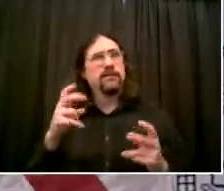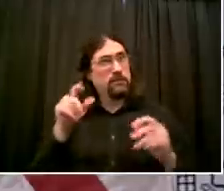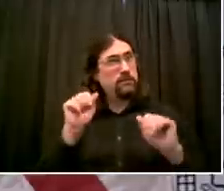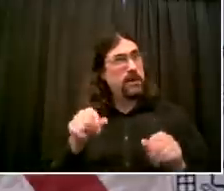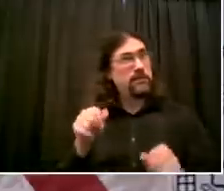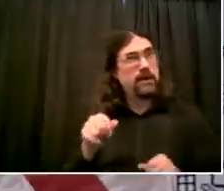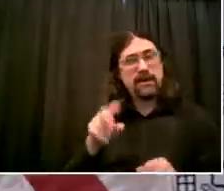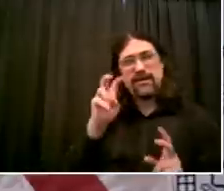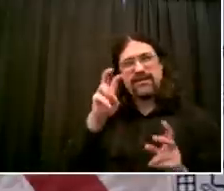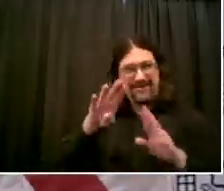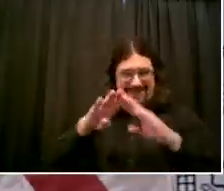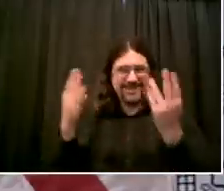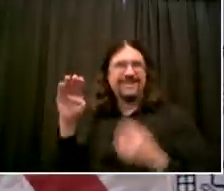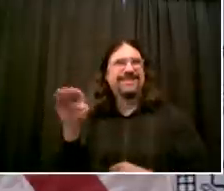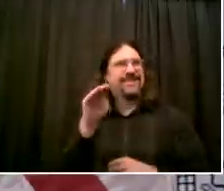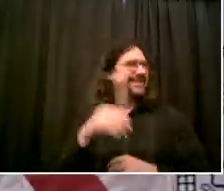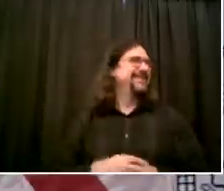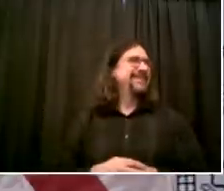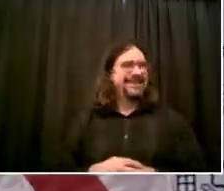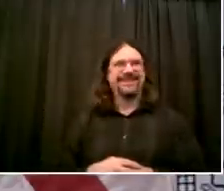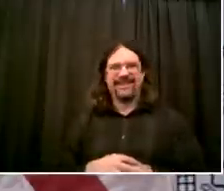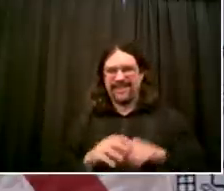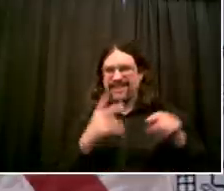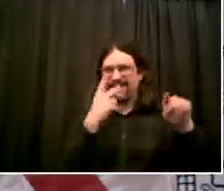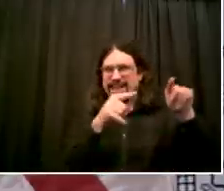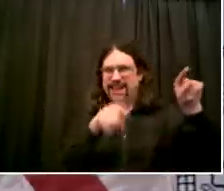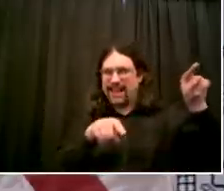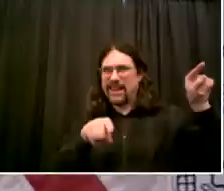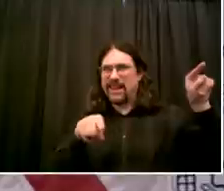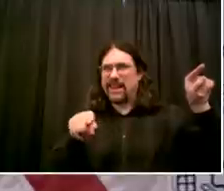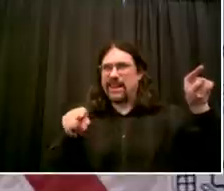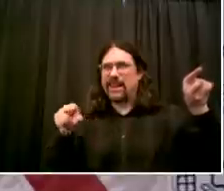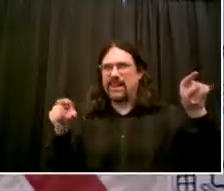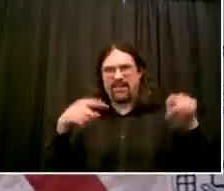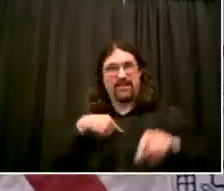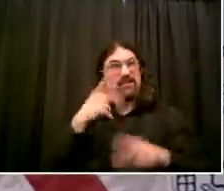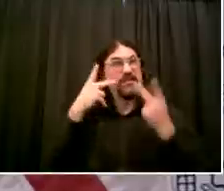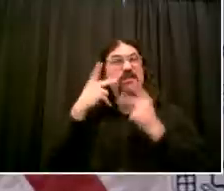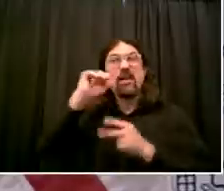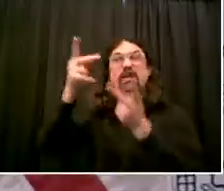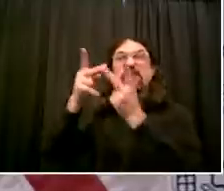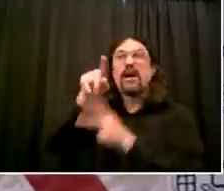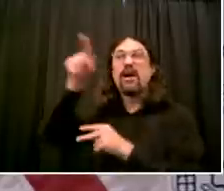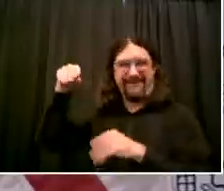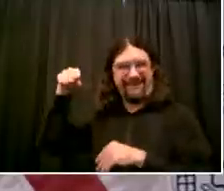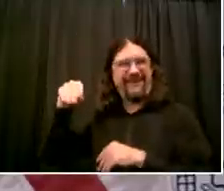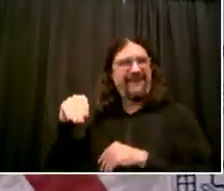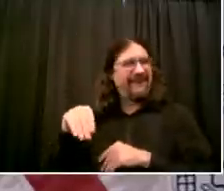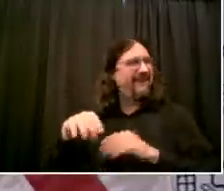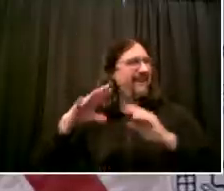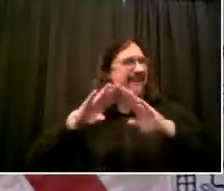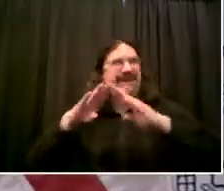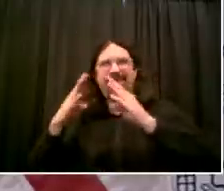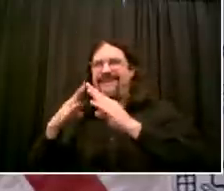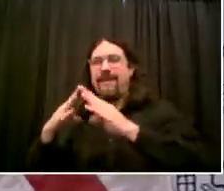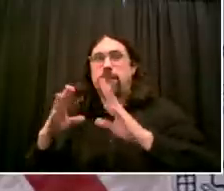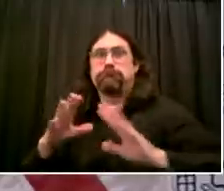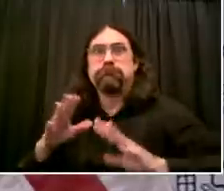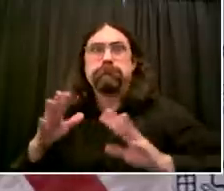public indicators are all about. The city and the state are constantly comparing notes on the data.